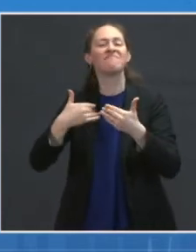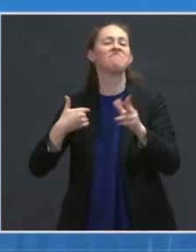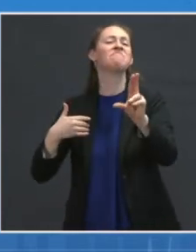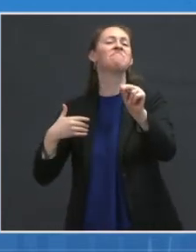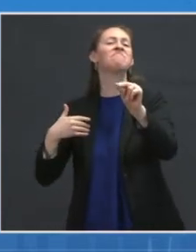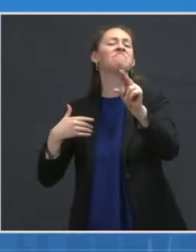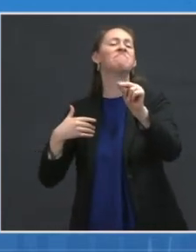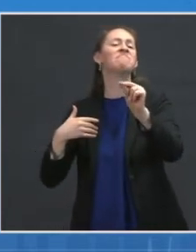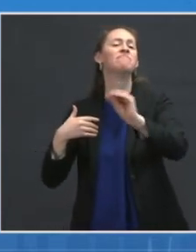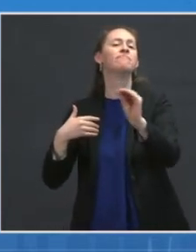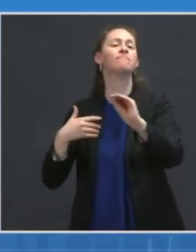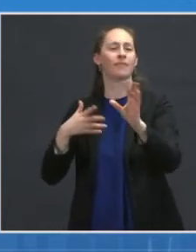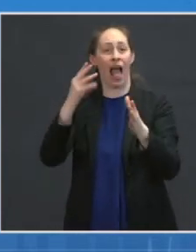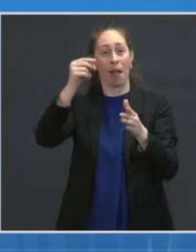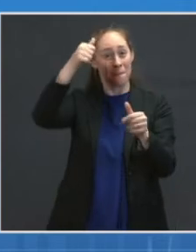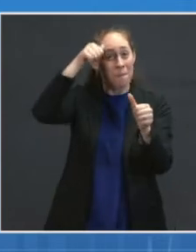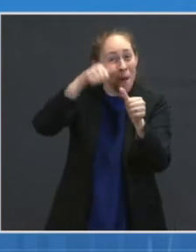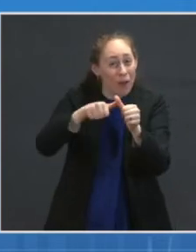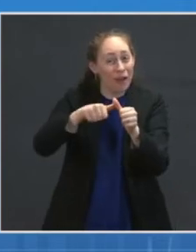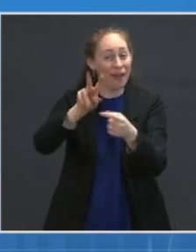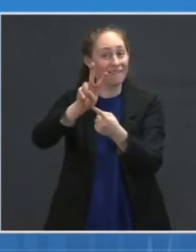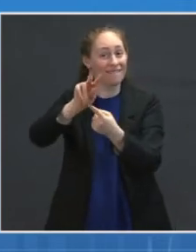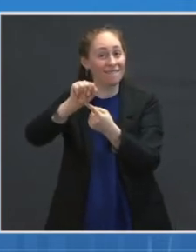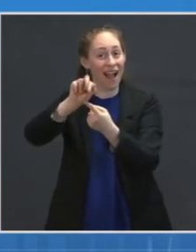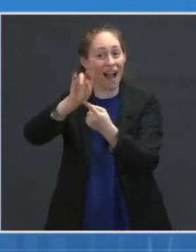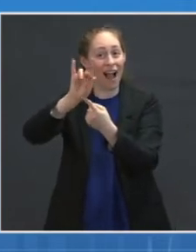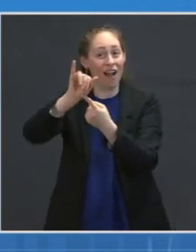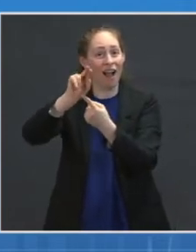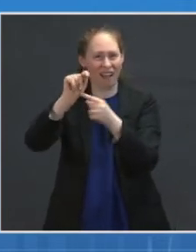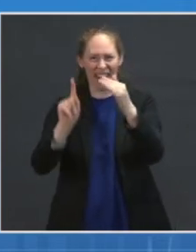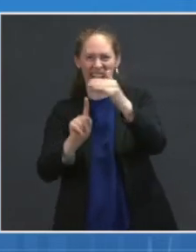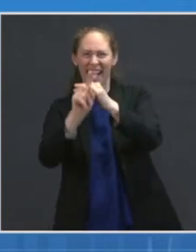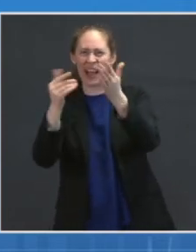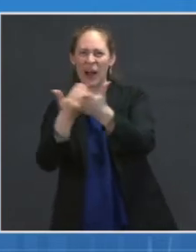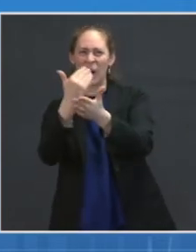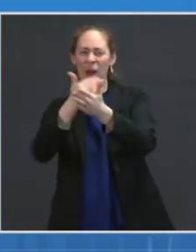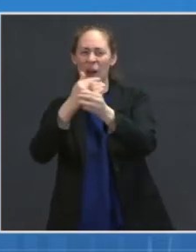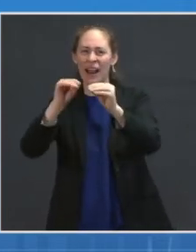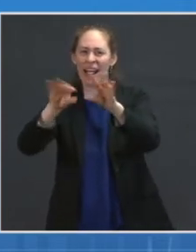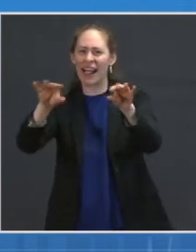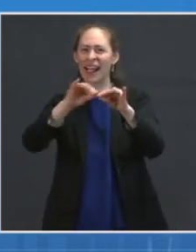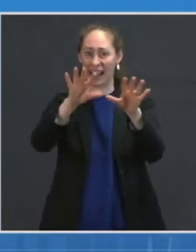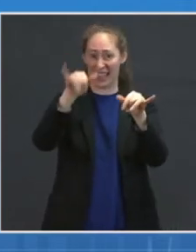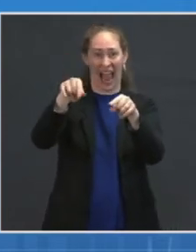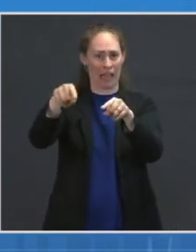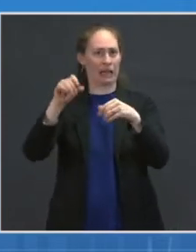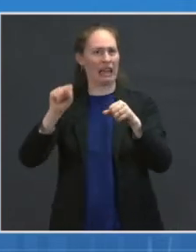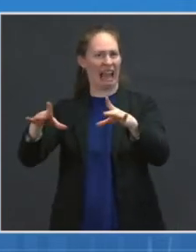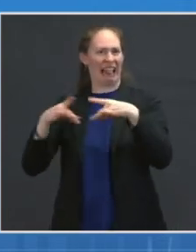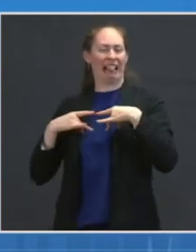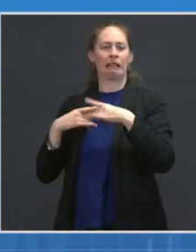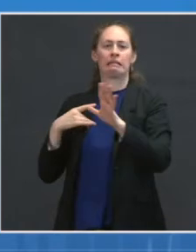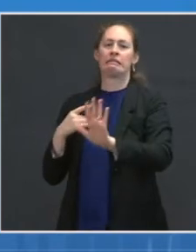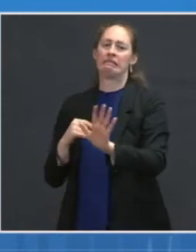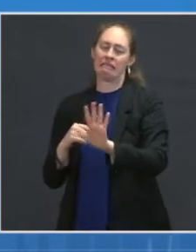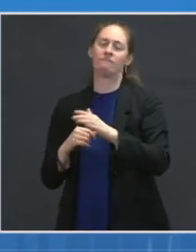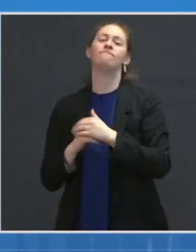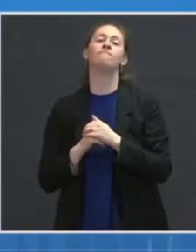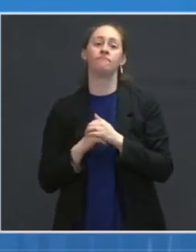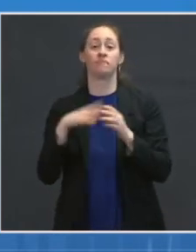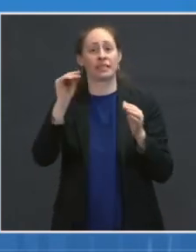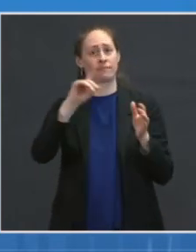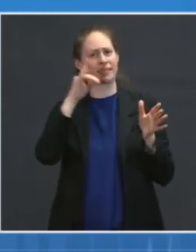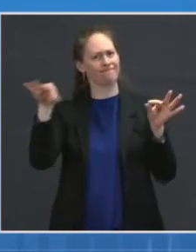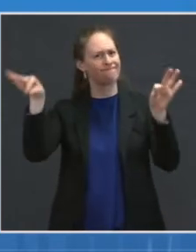issue that we need to take into consideration is if you do have a less than optimal, even though with numbers they